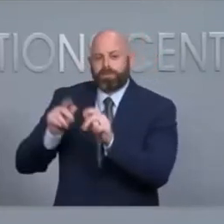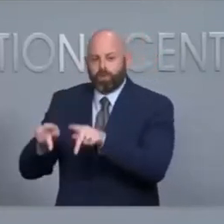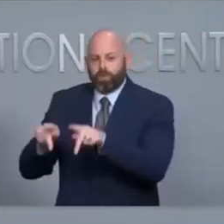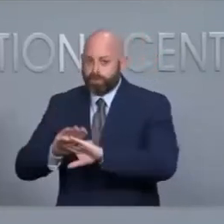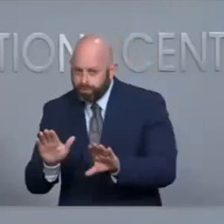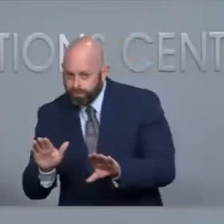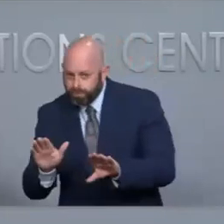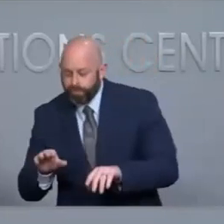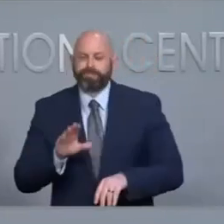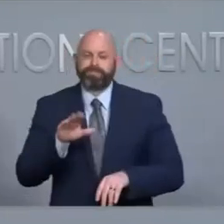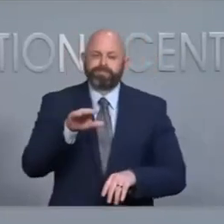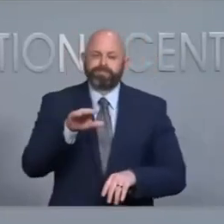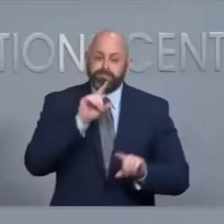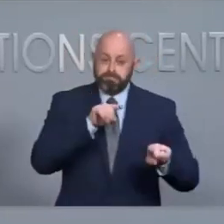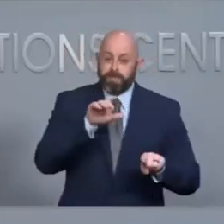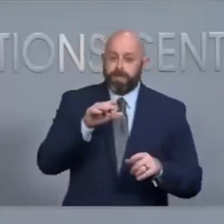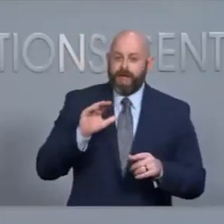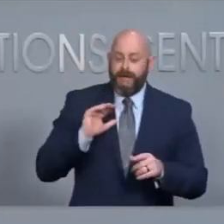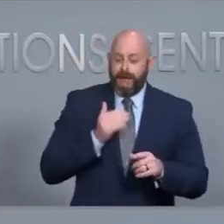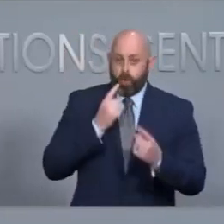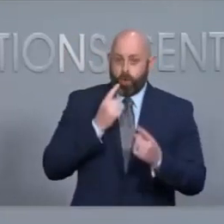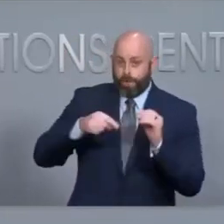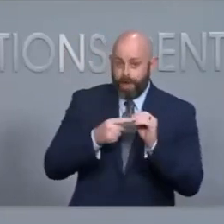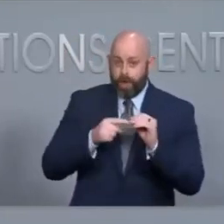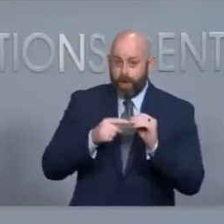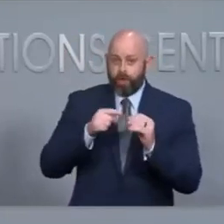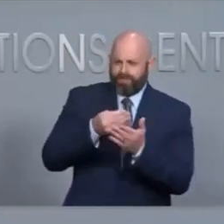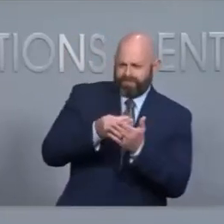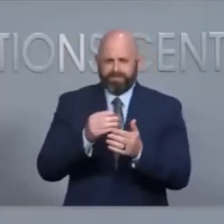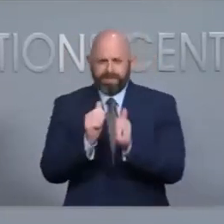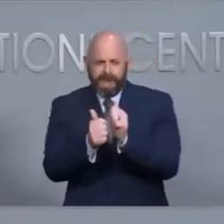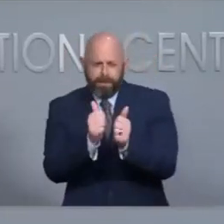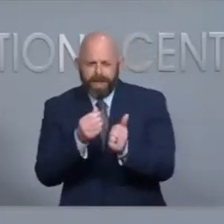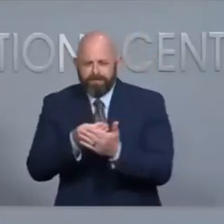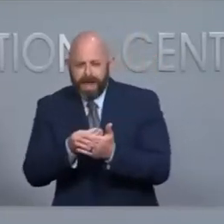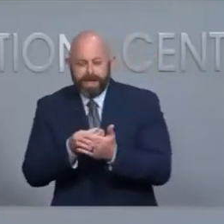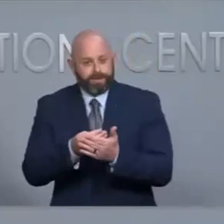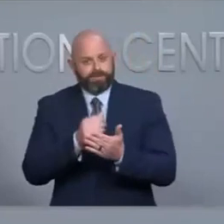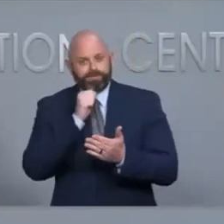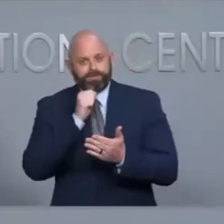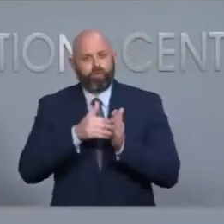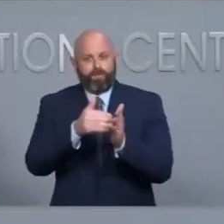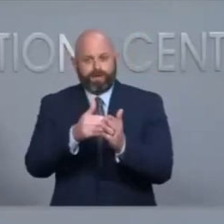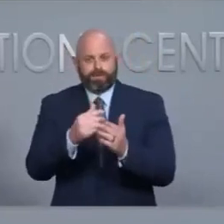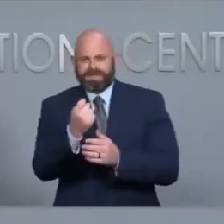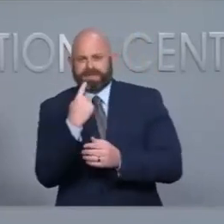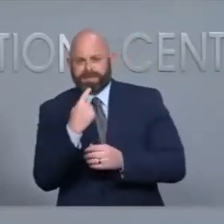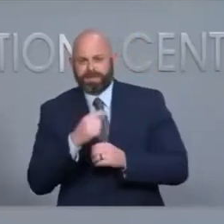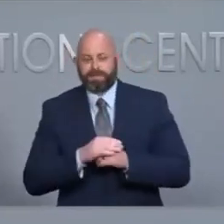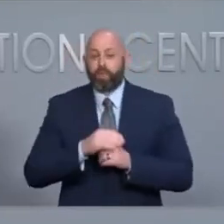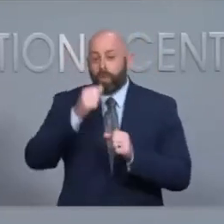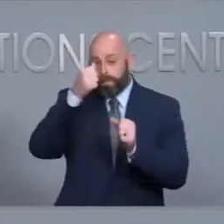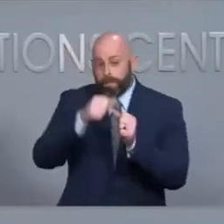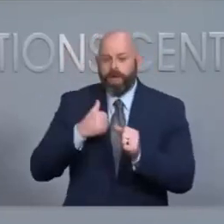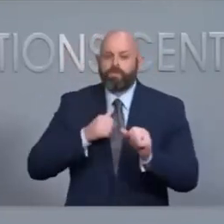during these press availabilities so thank you for asking that let's keep in mind that there are reporting